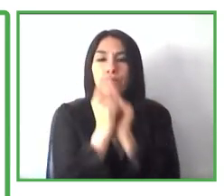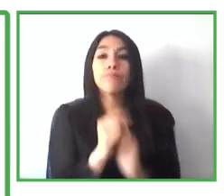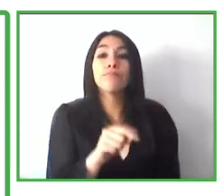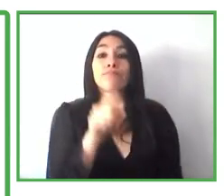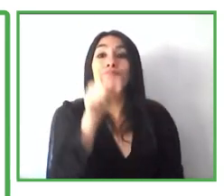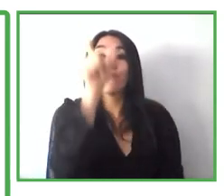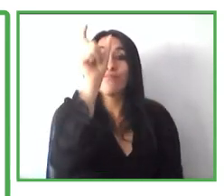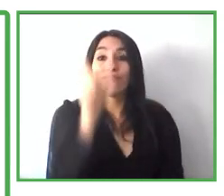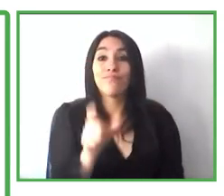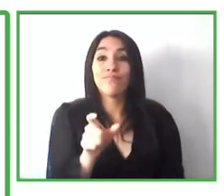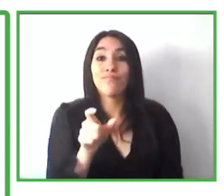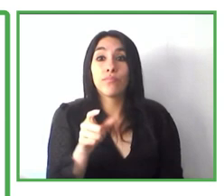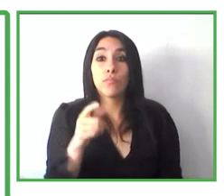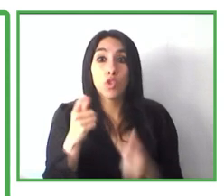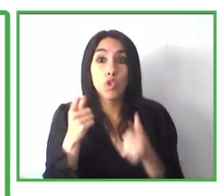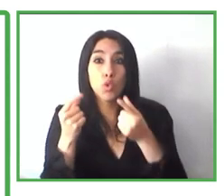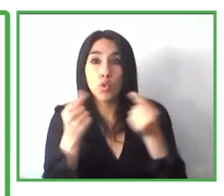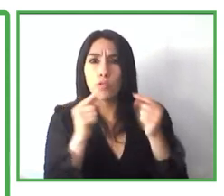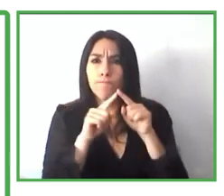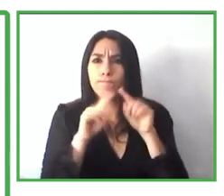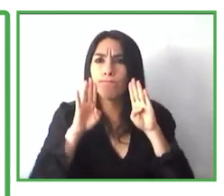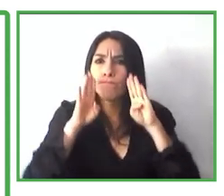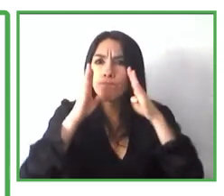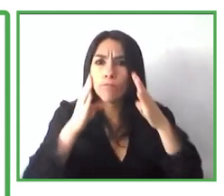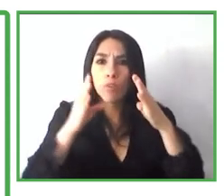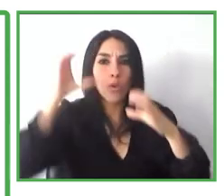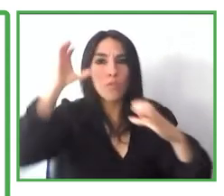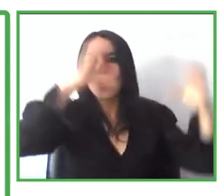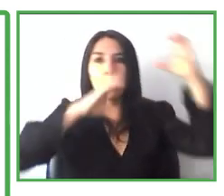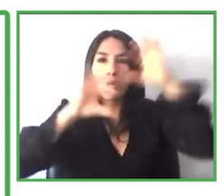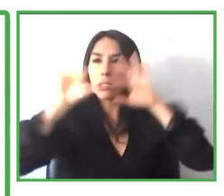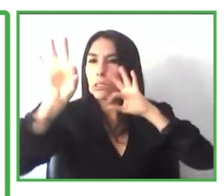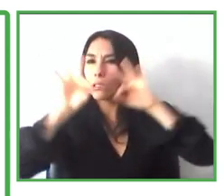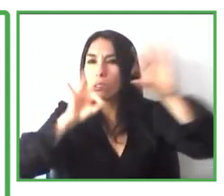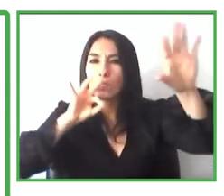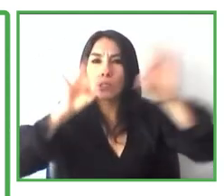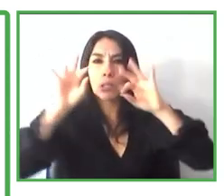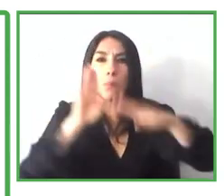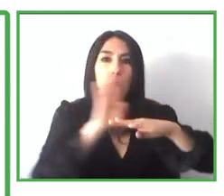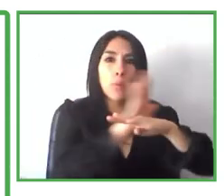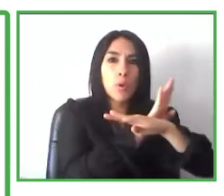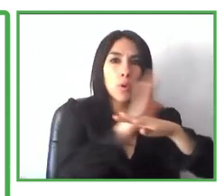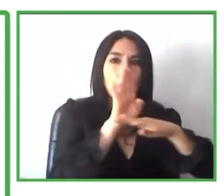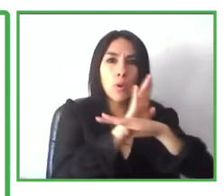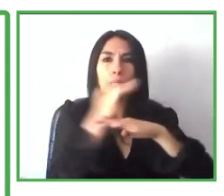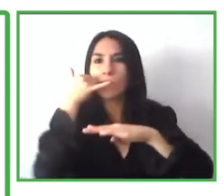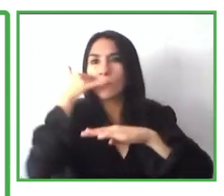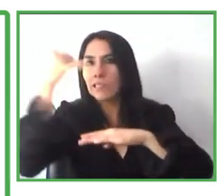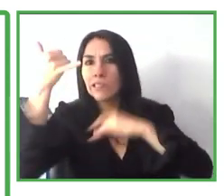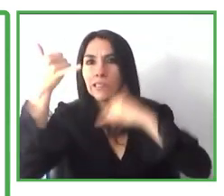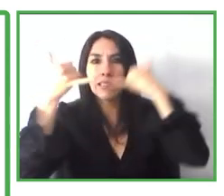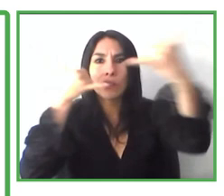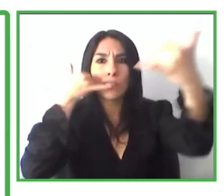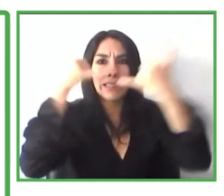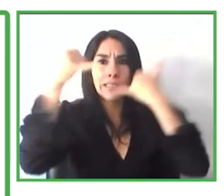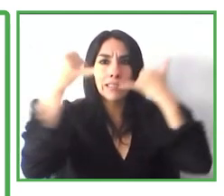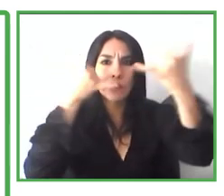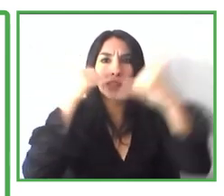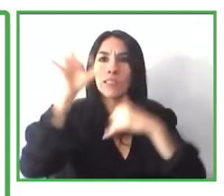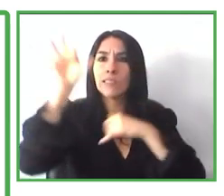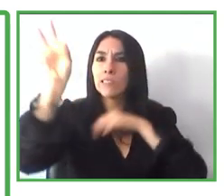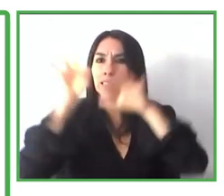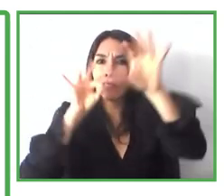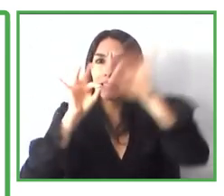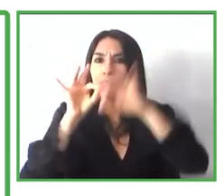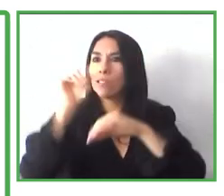and also creating connections with them and to look for job positions for all the customers that are part of our service. And it has been very good and it has